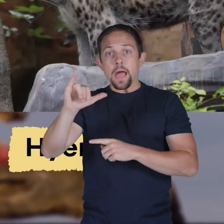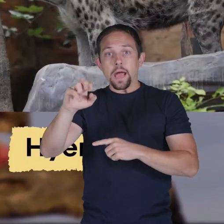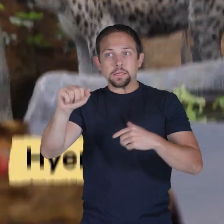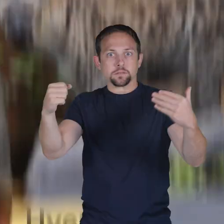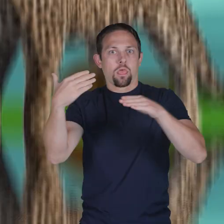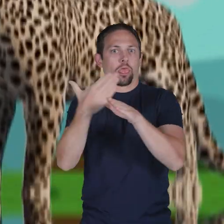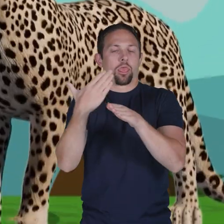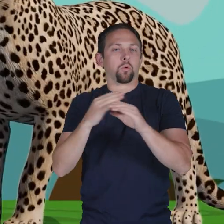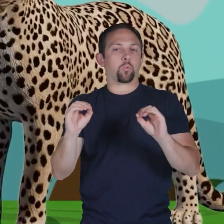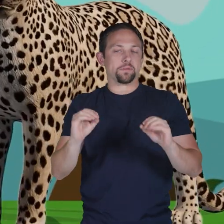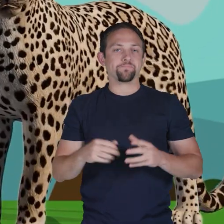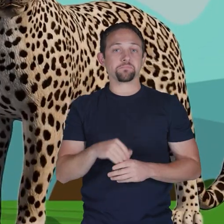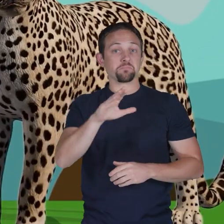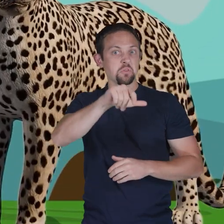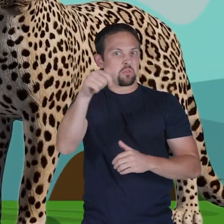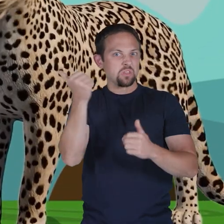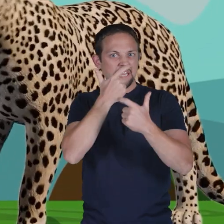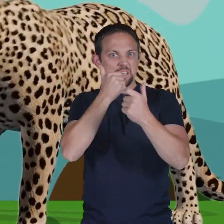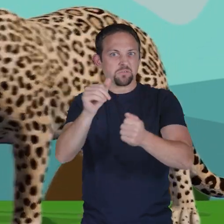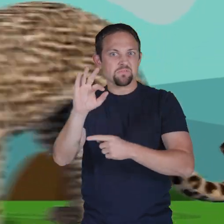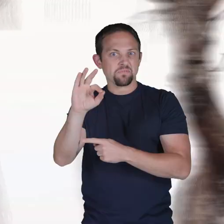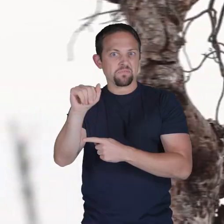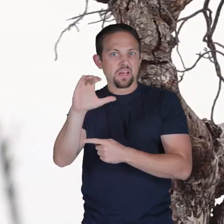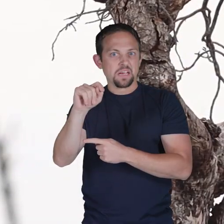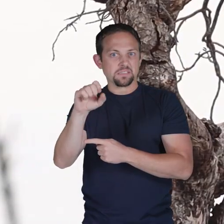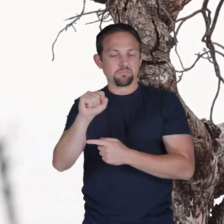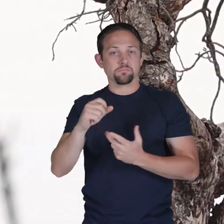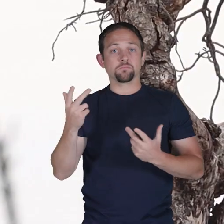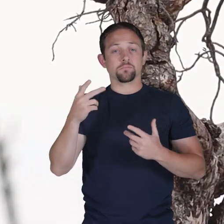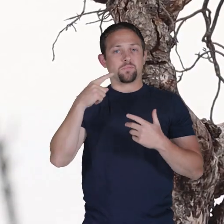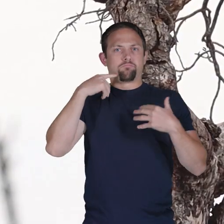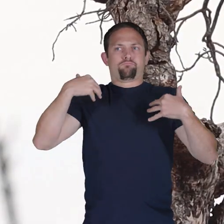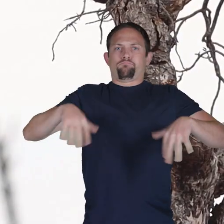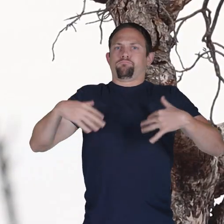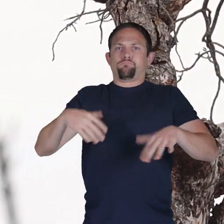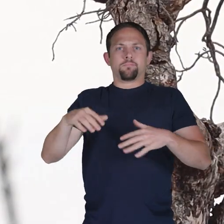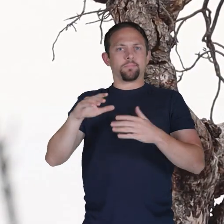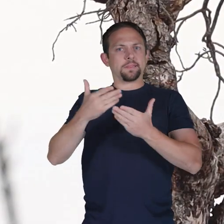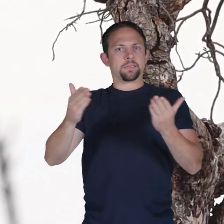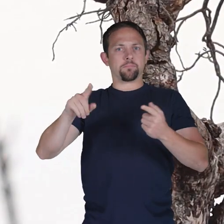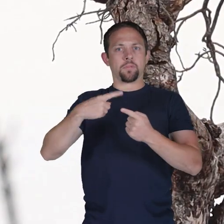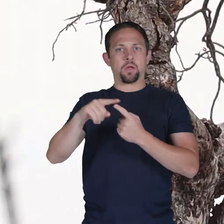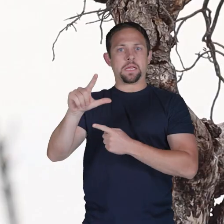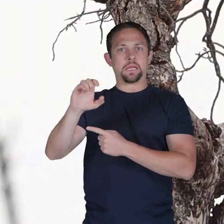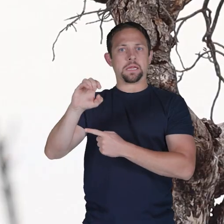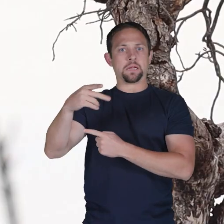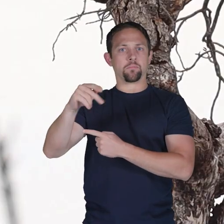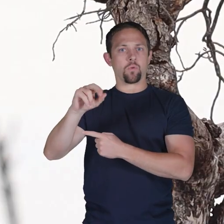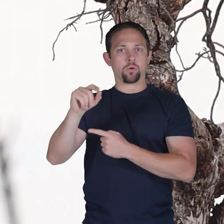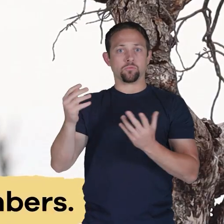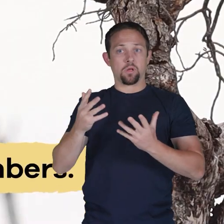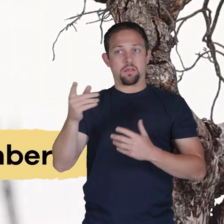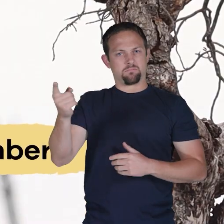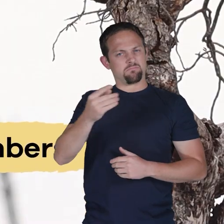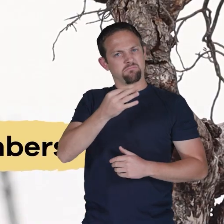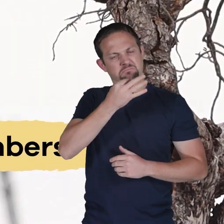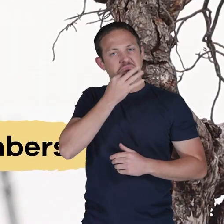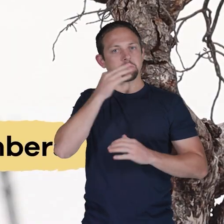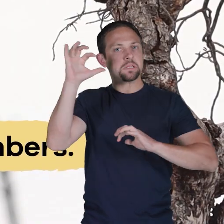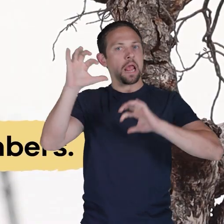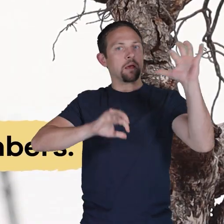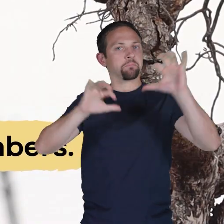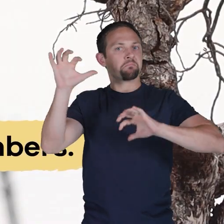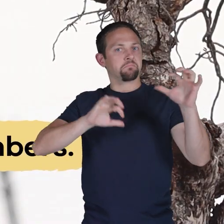hyenas other interesting facts the most extraordinary thing about leopards is that they